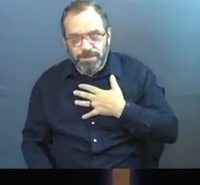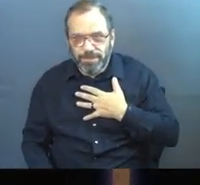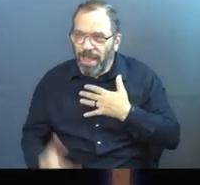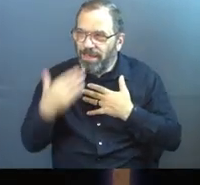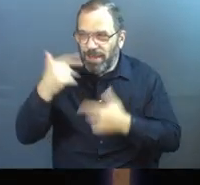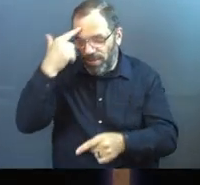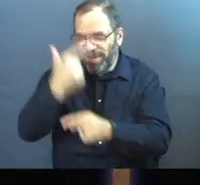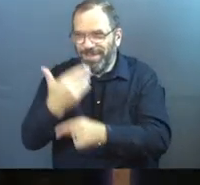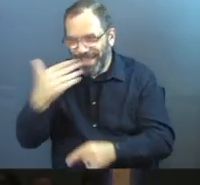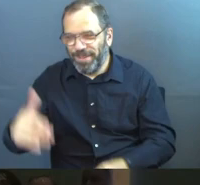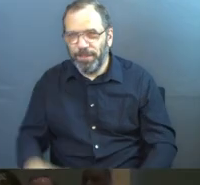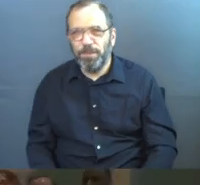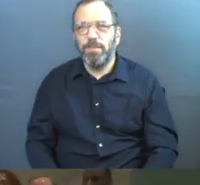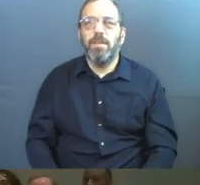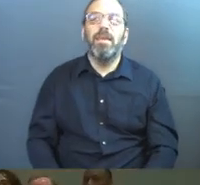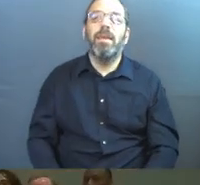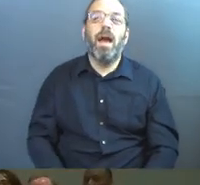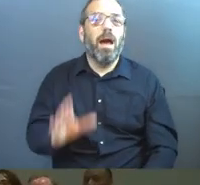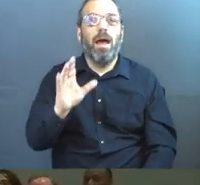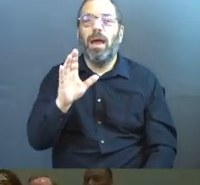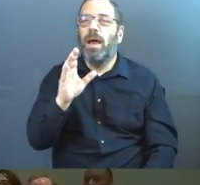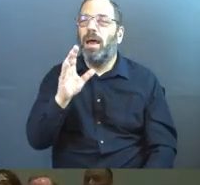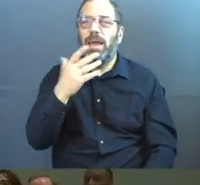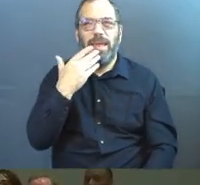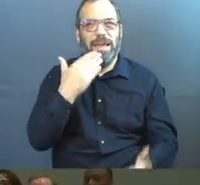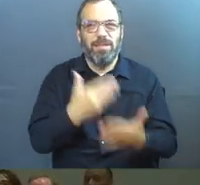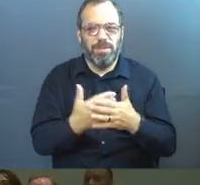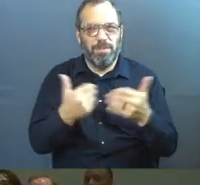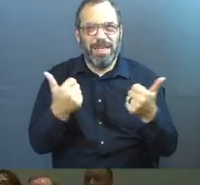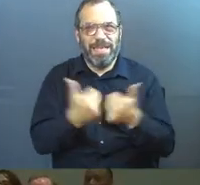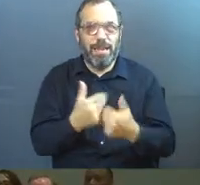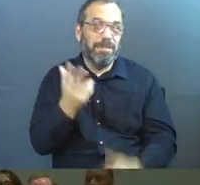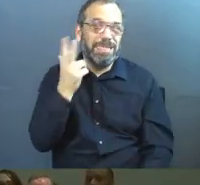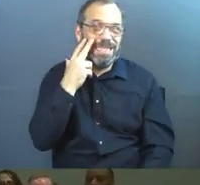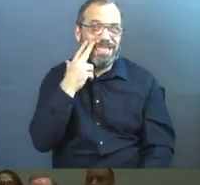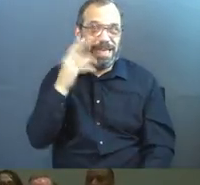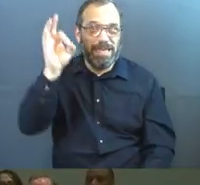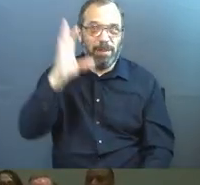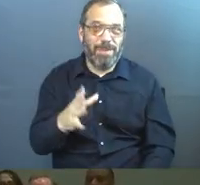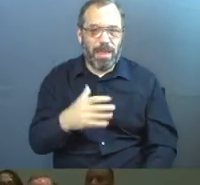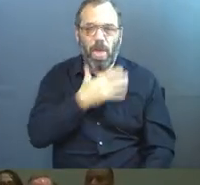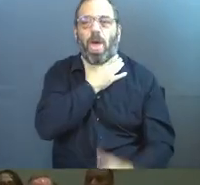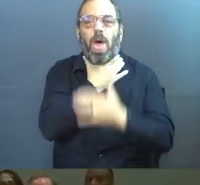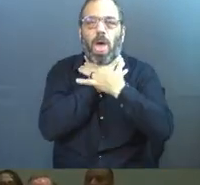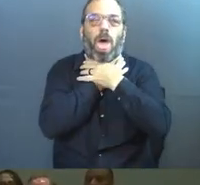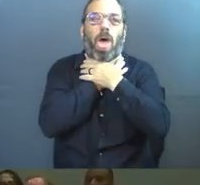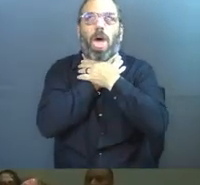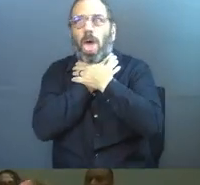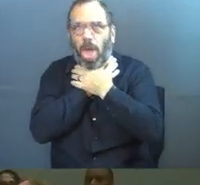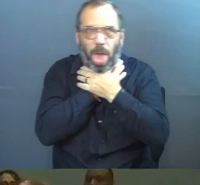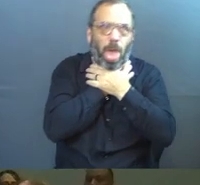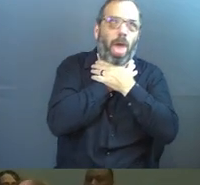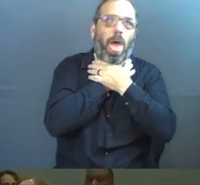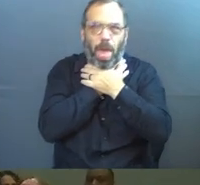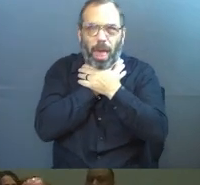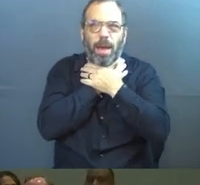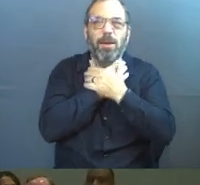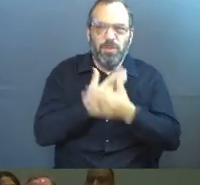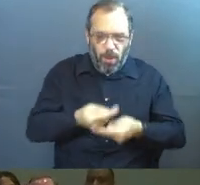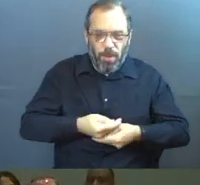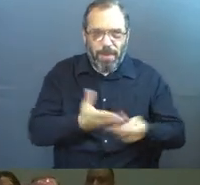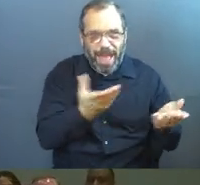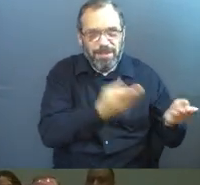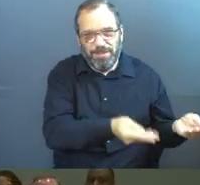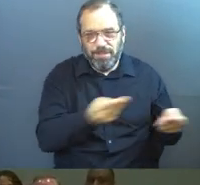Thank you, brother. Thank you. And it's always a bit of a game to see whether or not the pastor chokes on stage. So we're going to get these